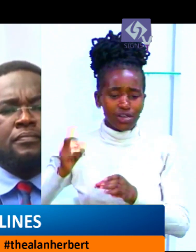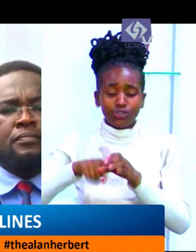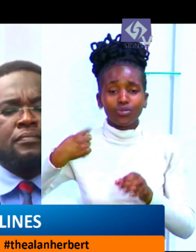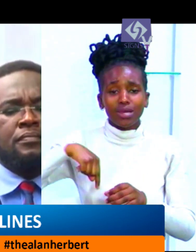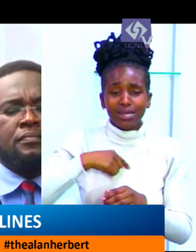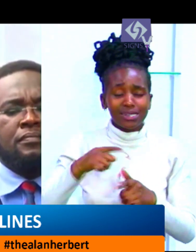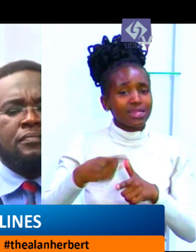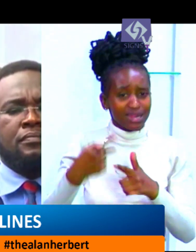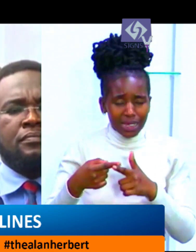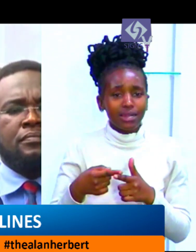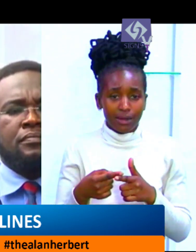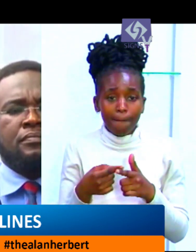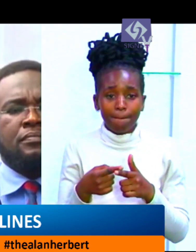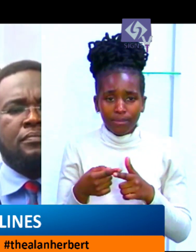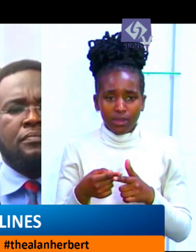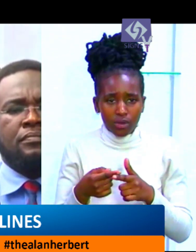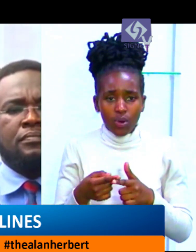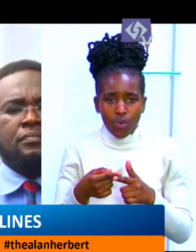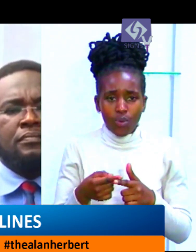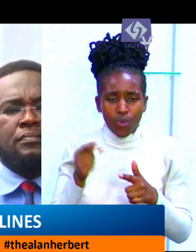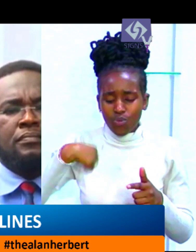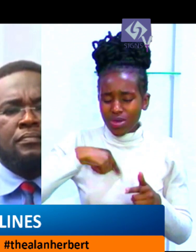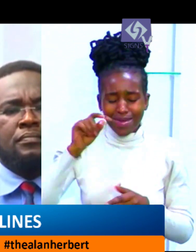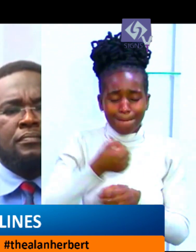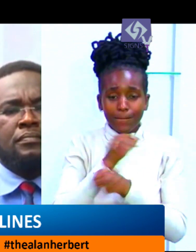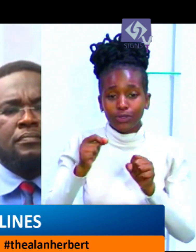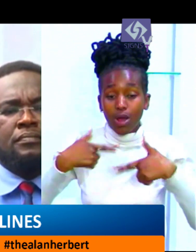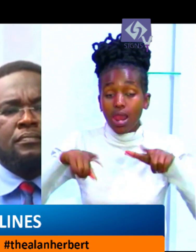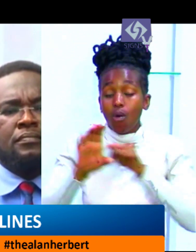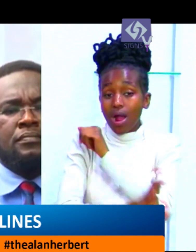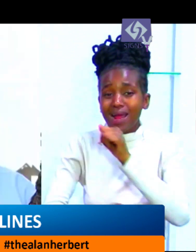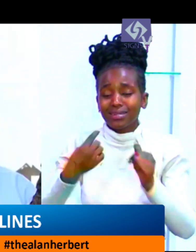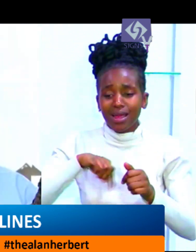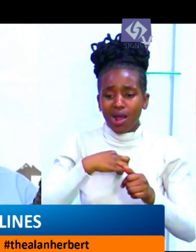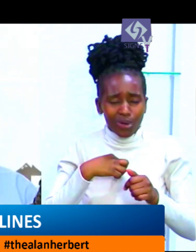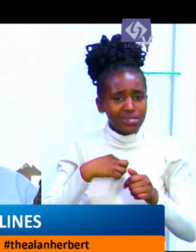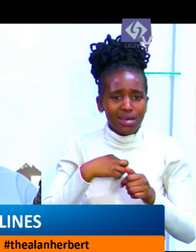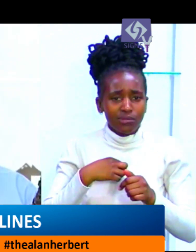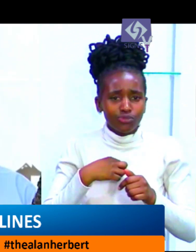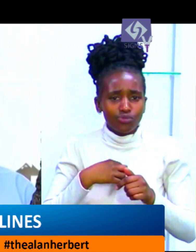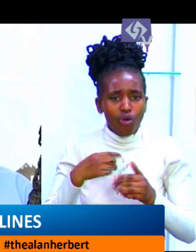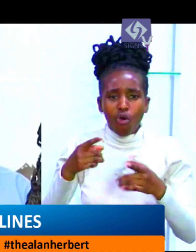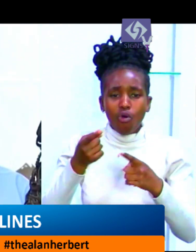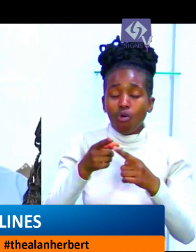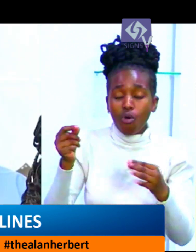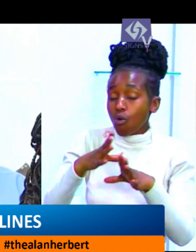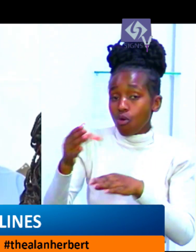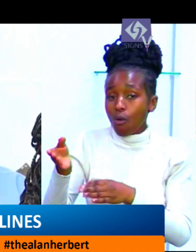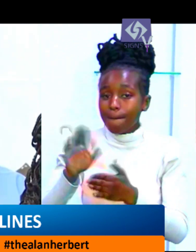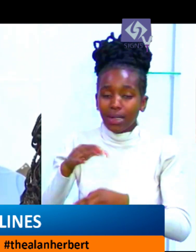to return our country to the dark ages and to depart from the rule of law. What we are concerned about